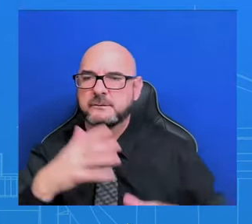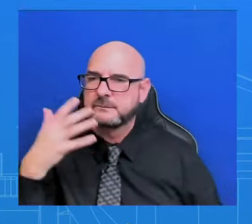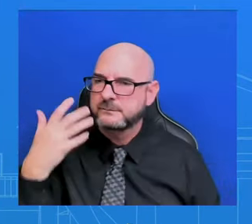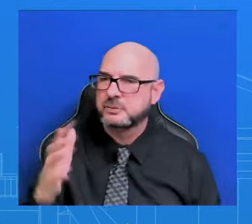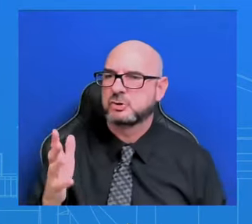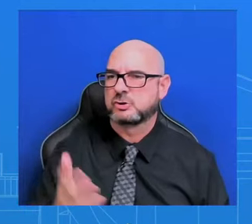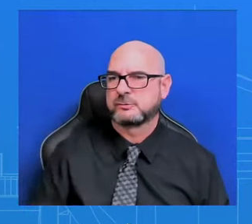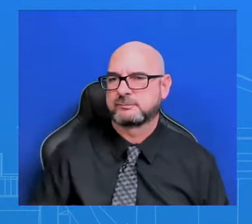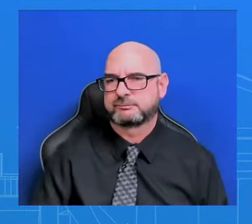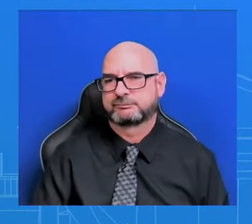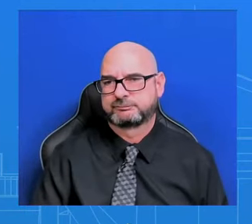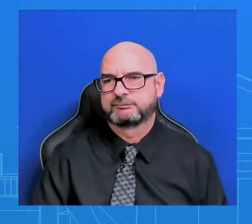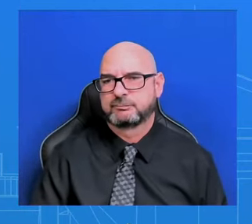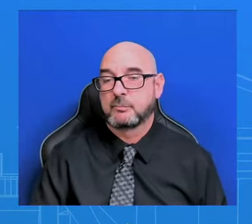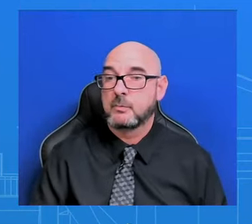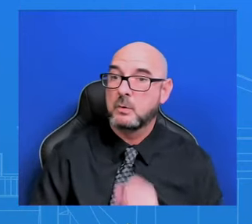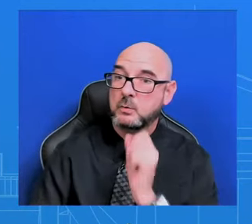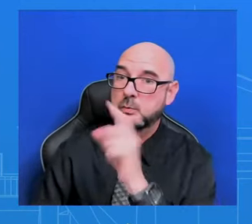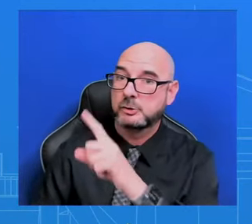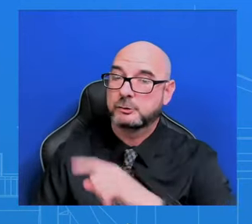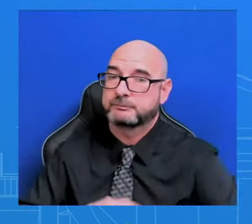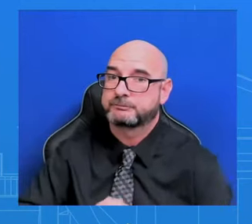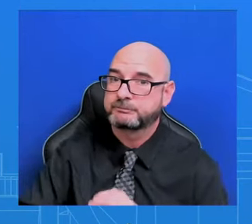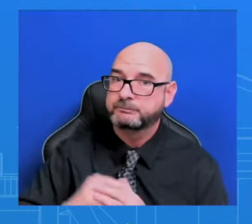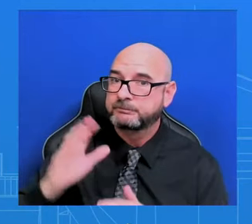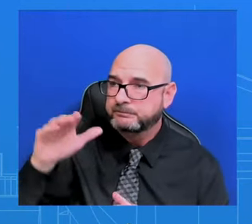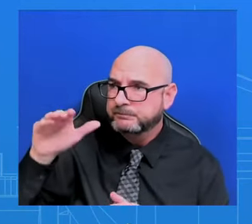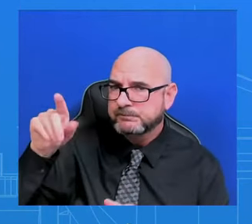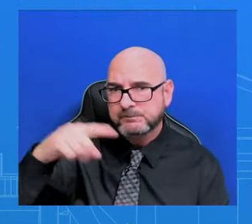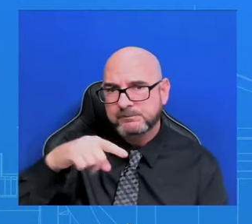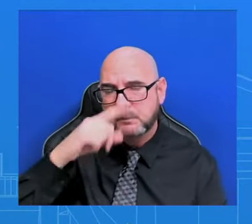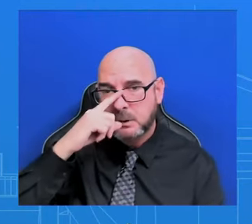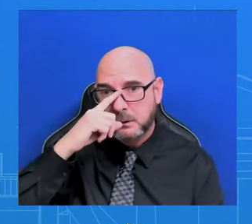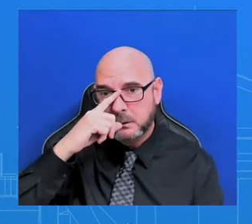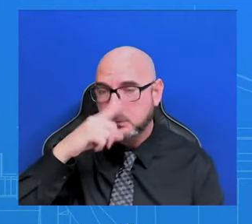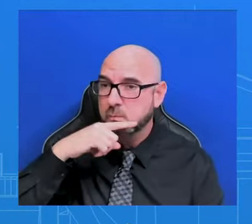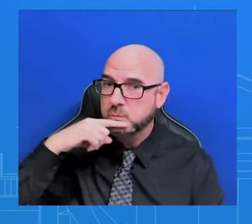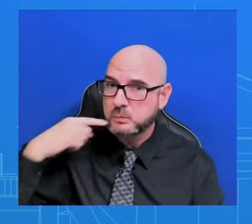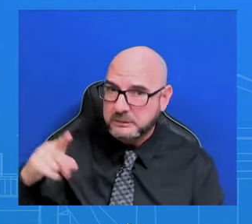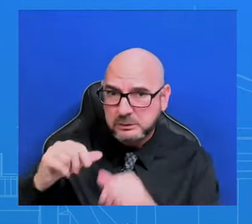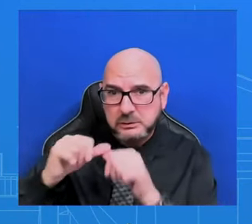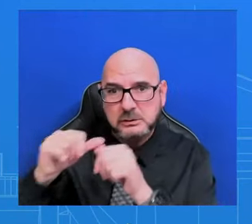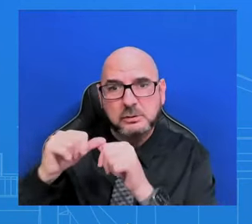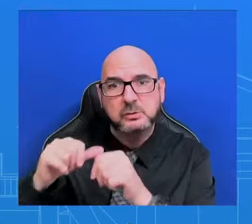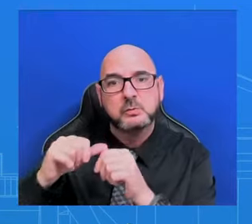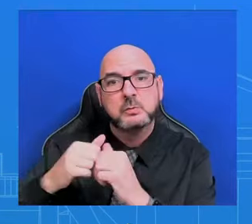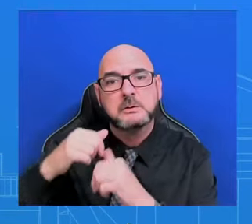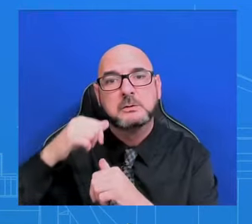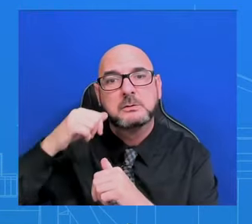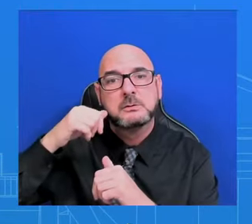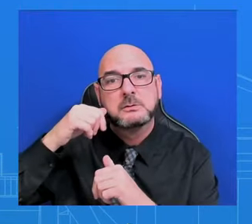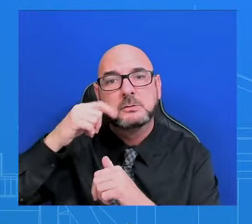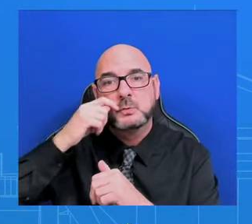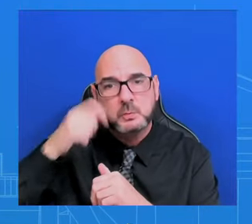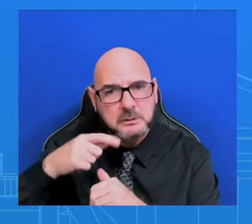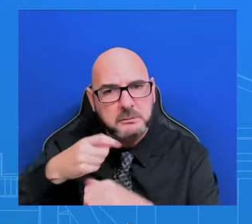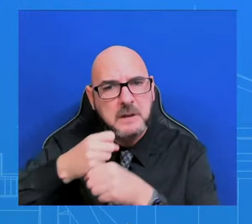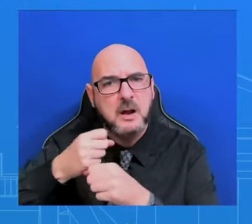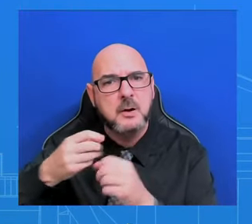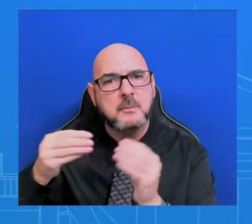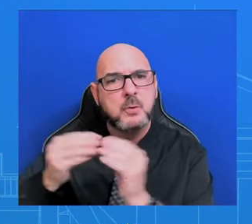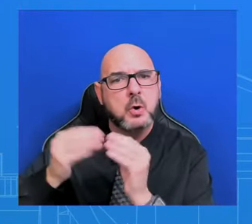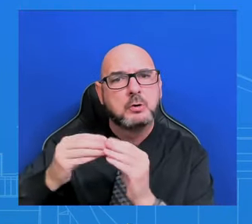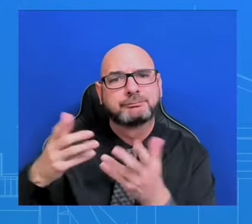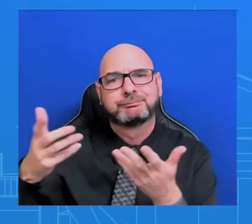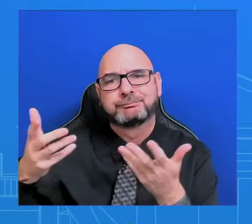evidence that Russia is increasingly targeting Ukrainian arms production sites? And if so, what does that mean? Yeah, actually, I'm glad you asked that question. They